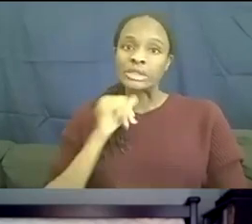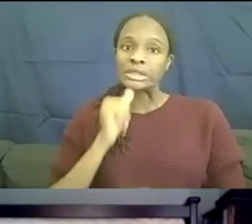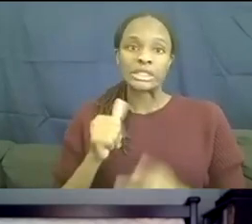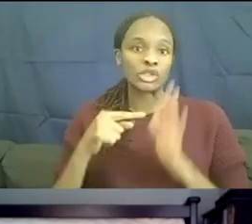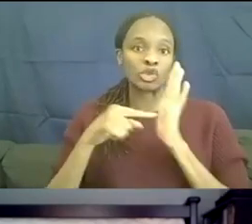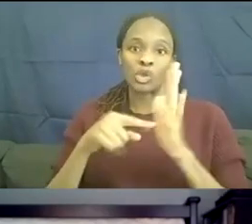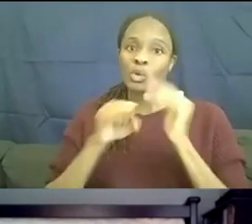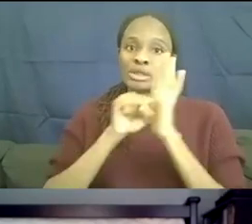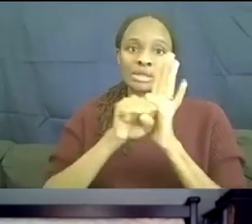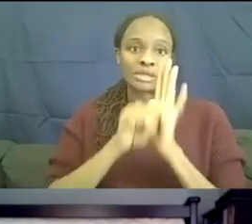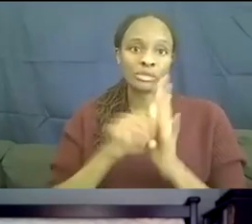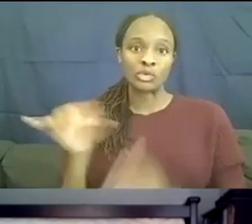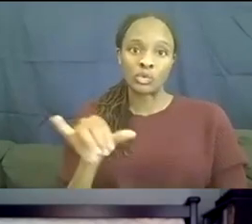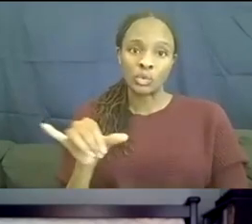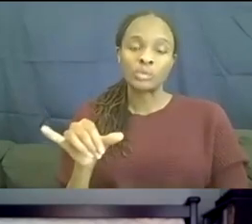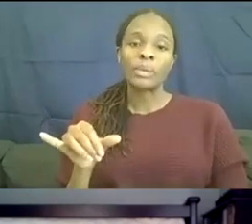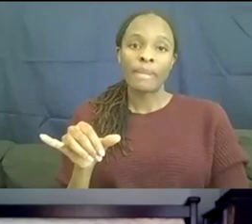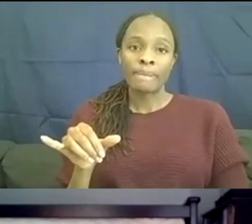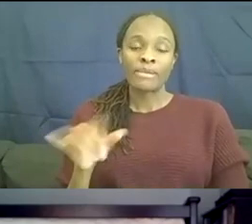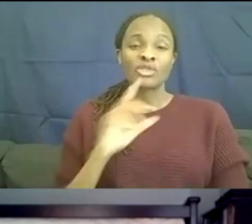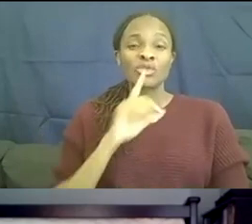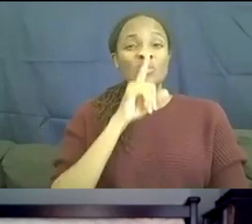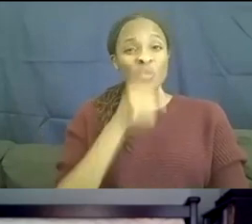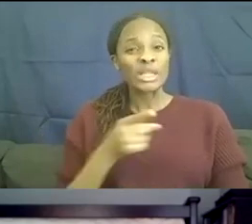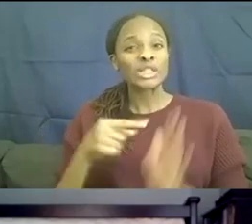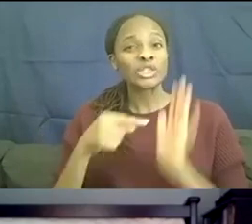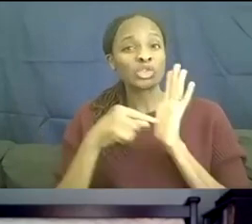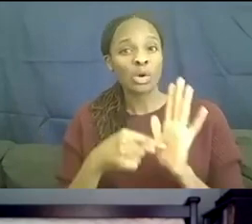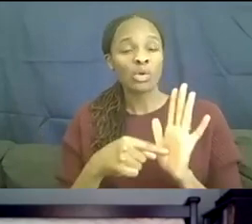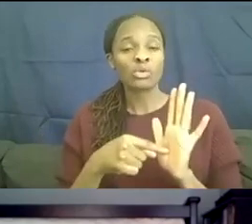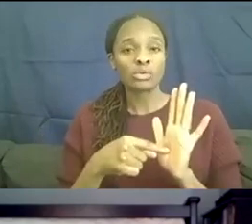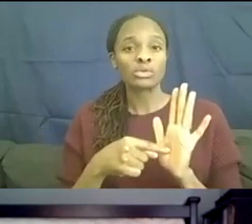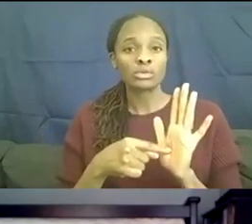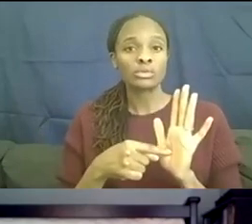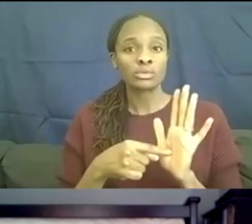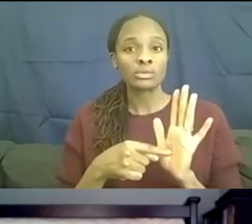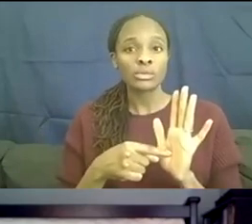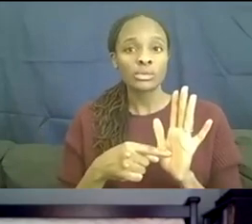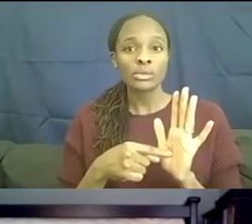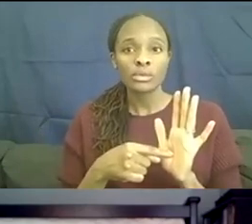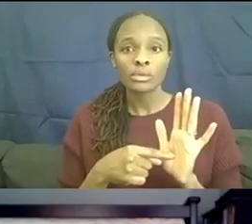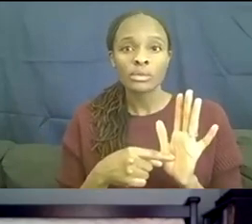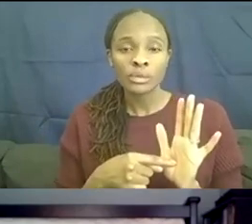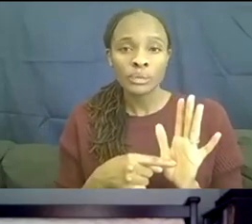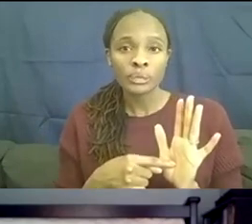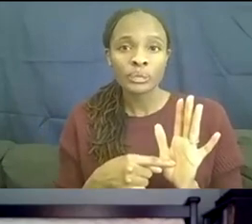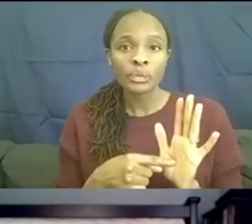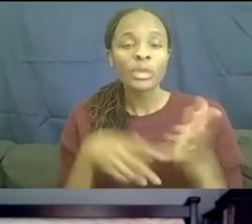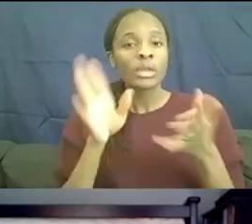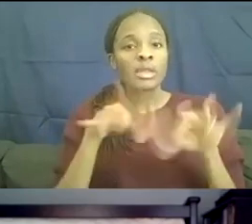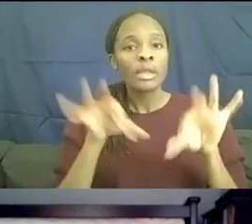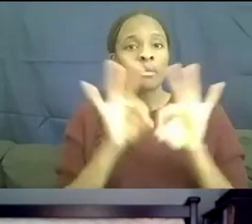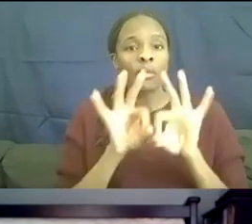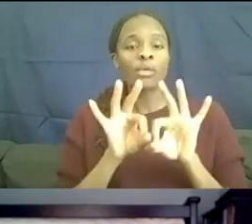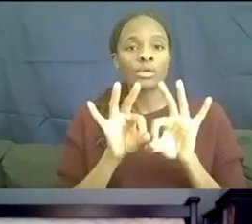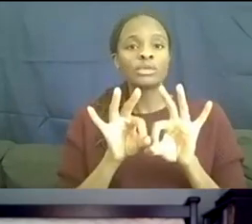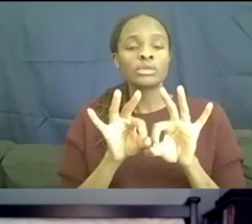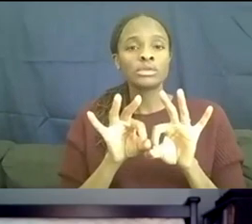So it really goes to show that even if the importance of